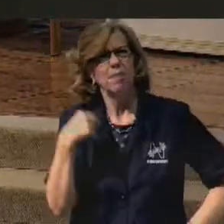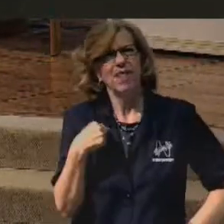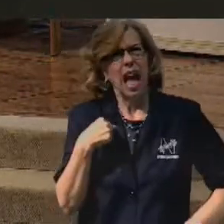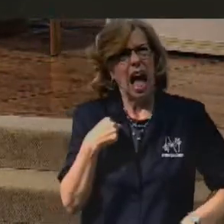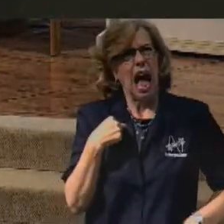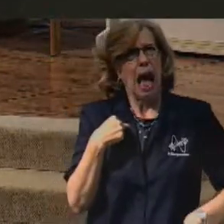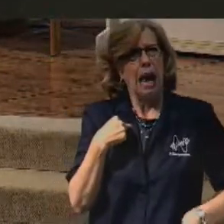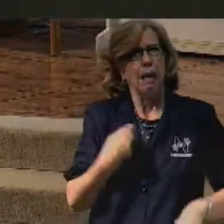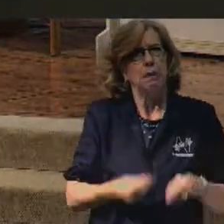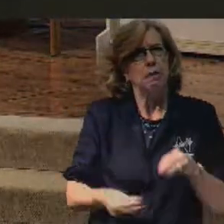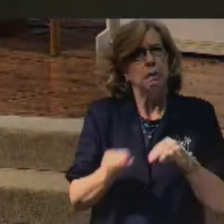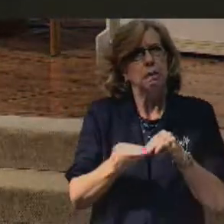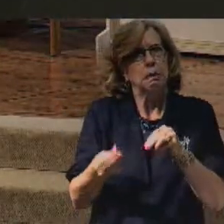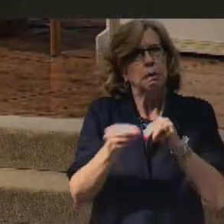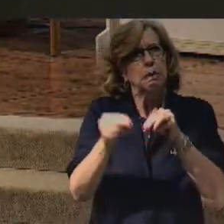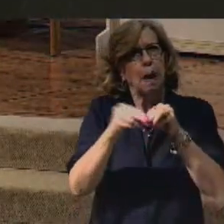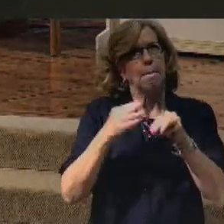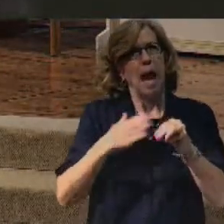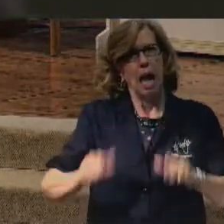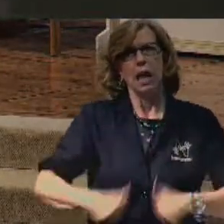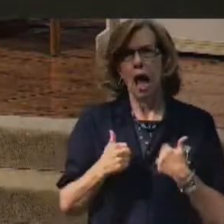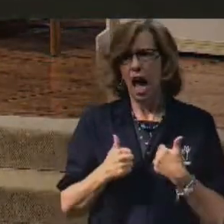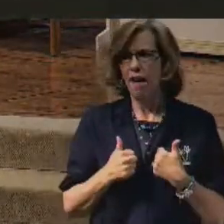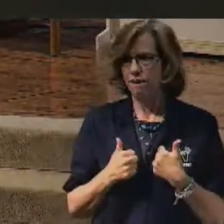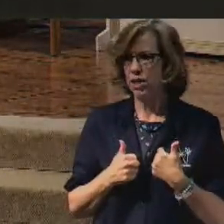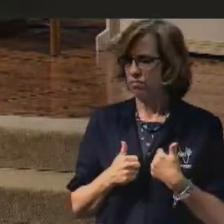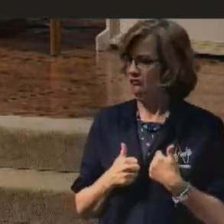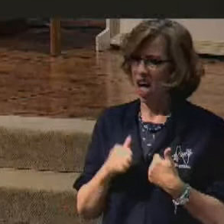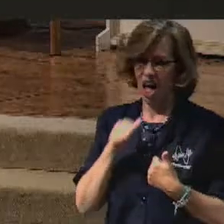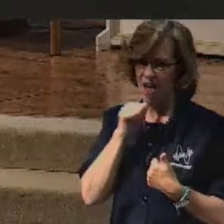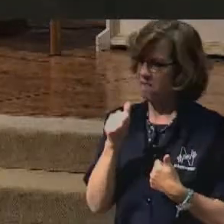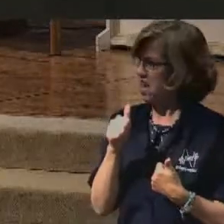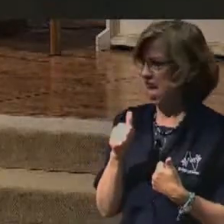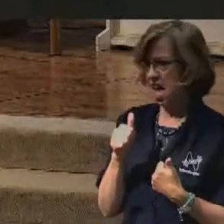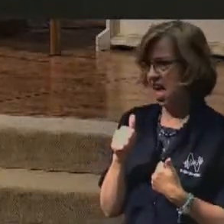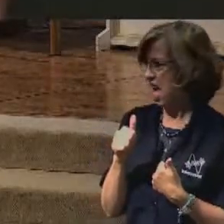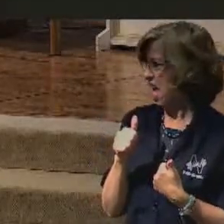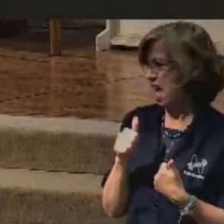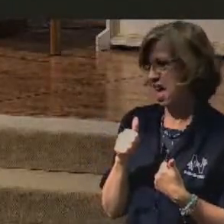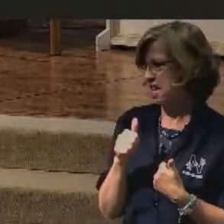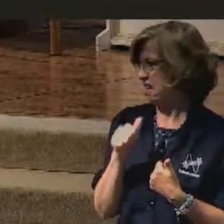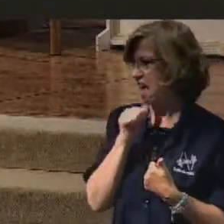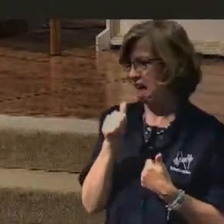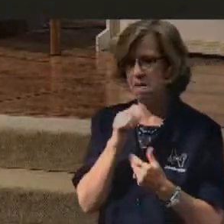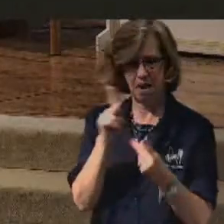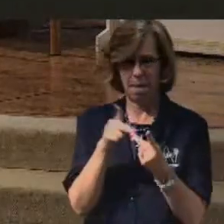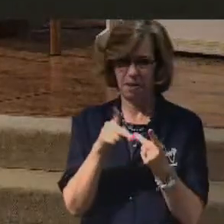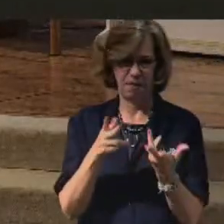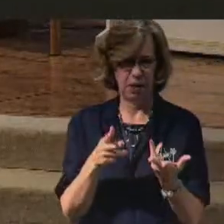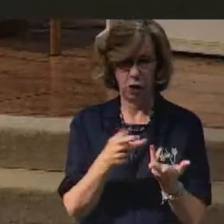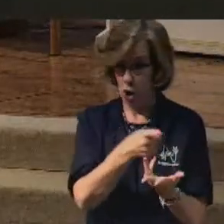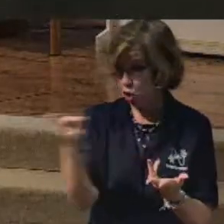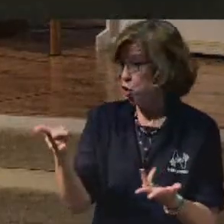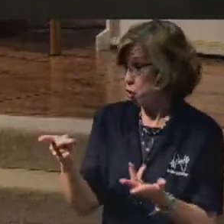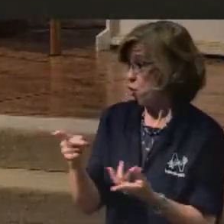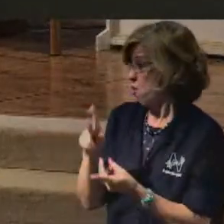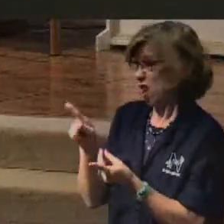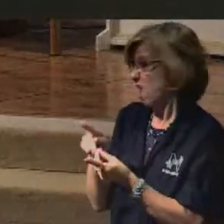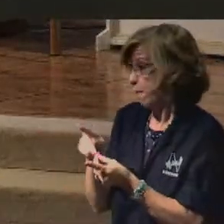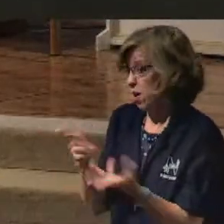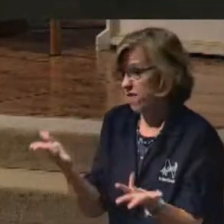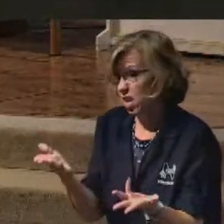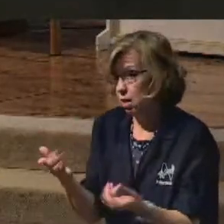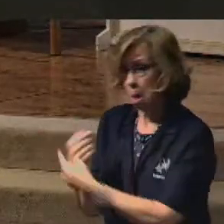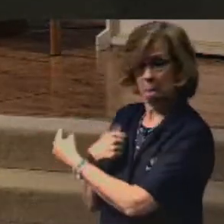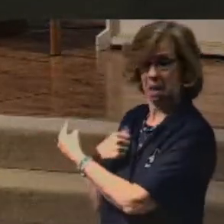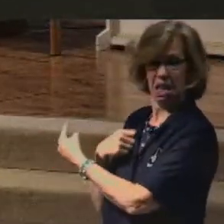fall short. How many of you all can testify I fall short? Yes. Yeah, that preacher falls short. Yeah, I saw that. Many of you do. We